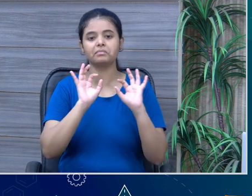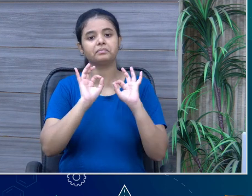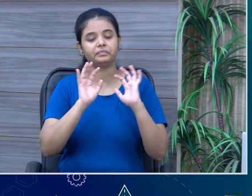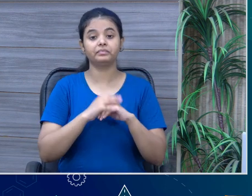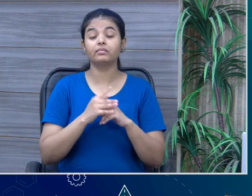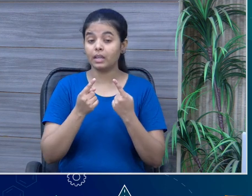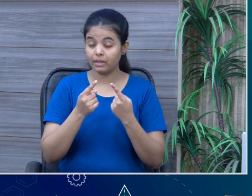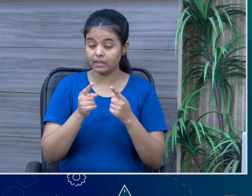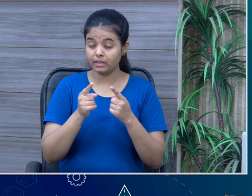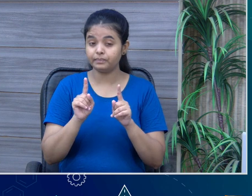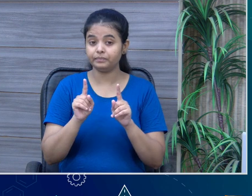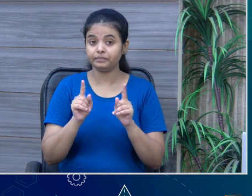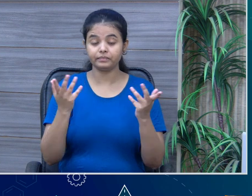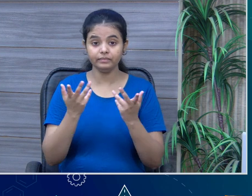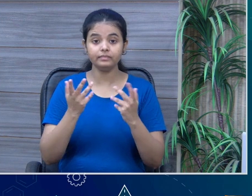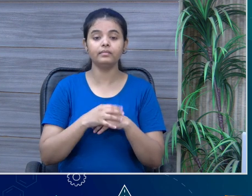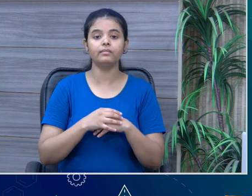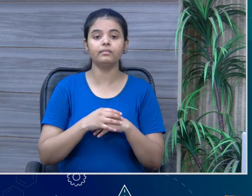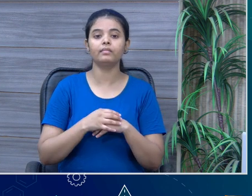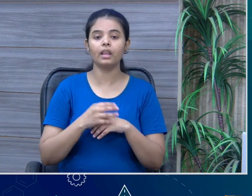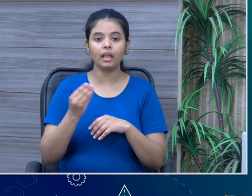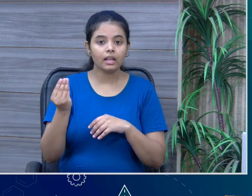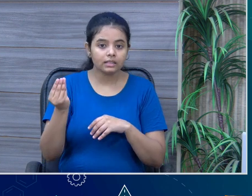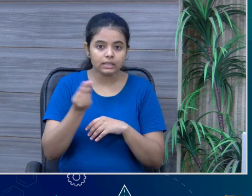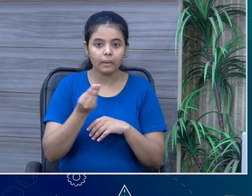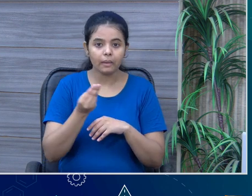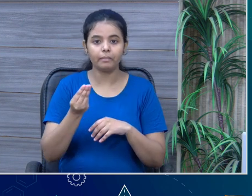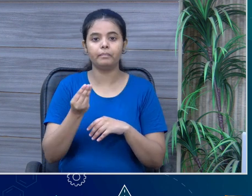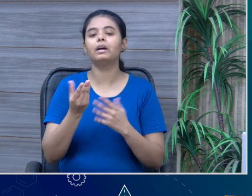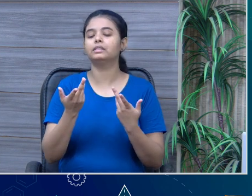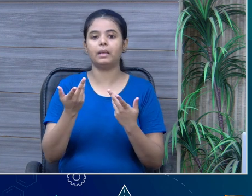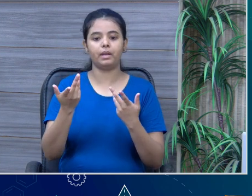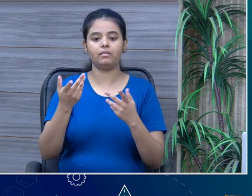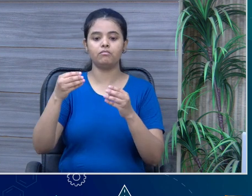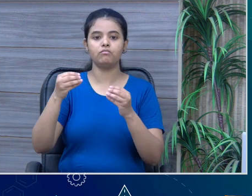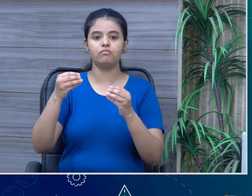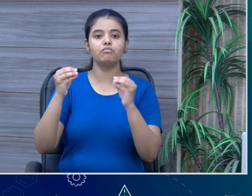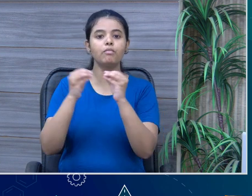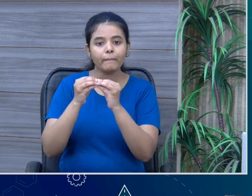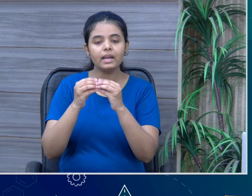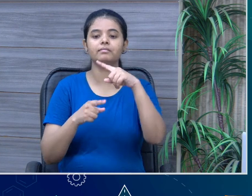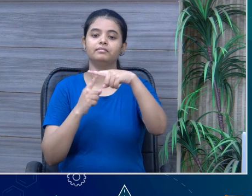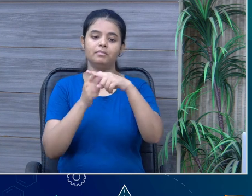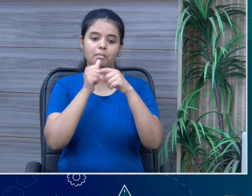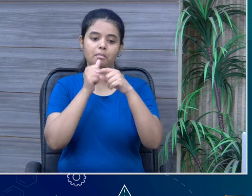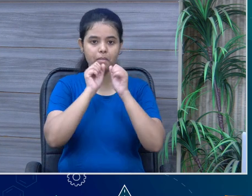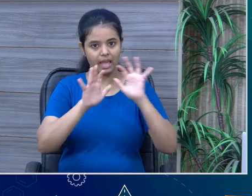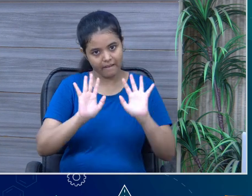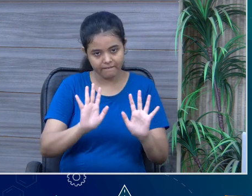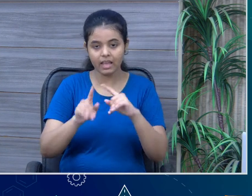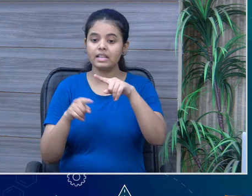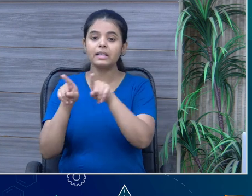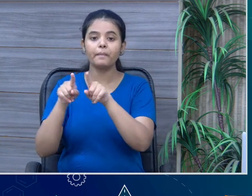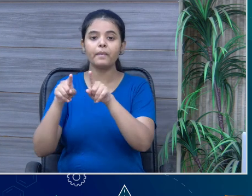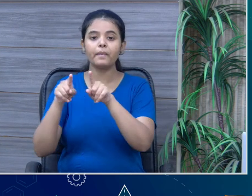But yes, there are Bombay, if we take up Bombay, if we take up Calcutta, there are rivers over there also. If nearby